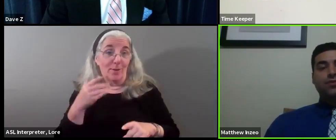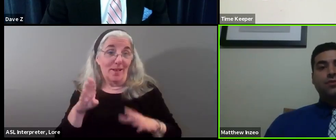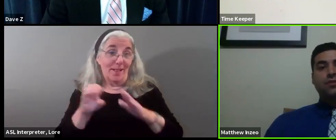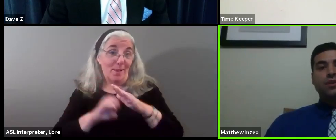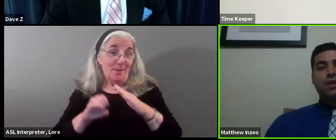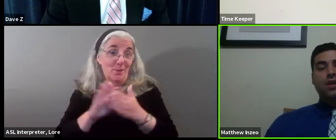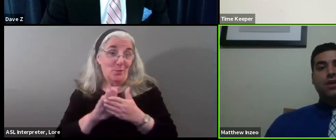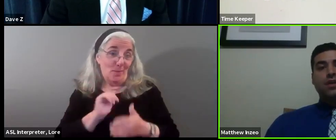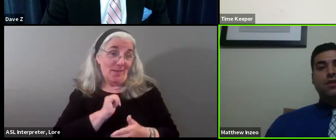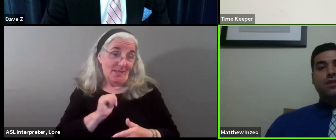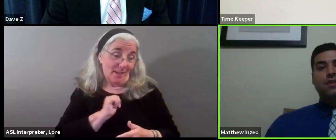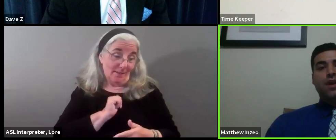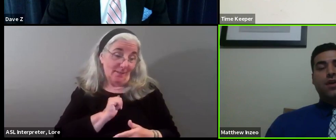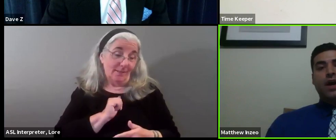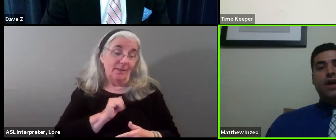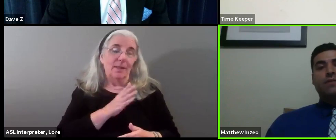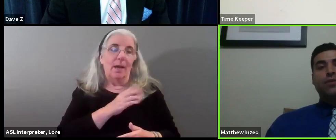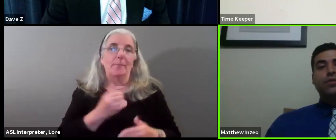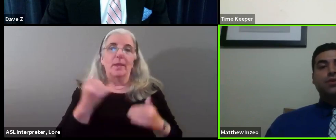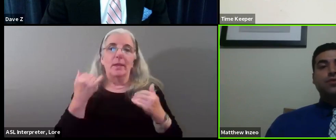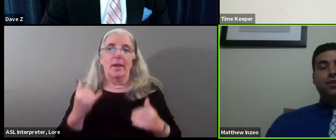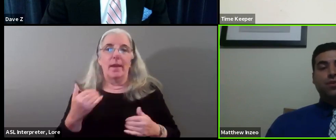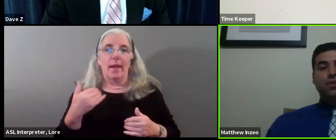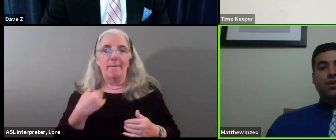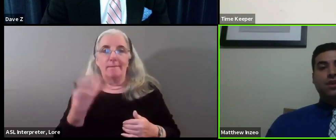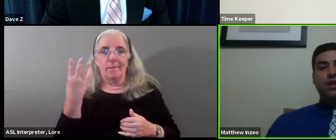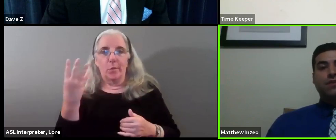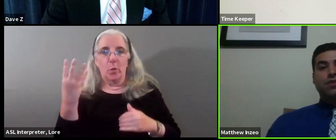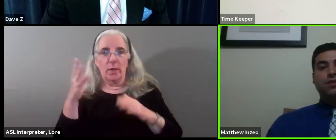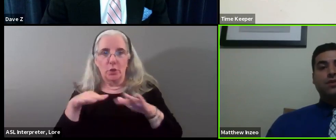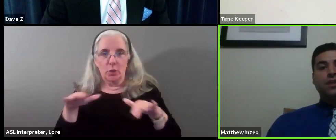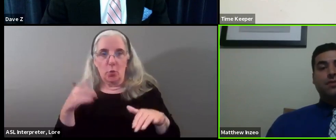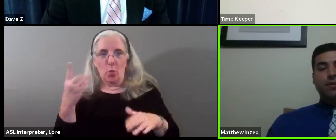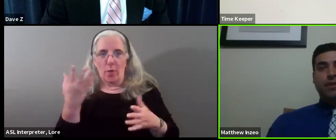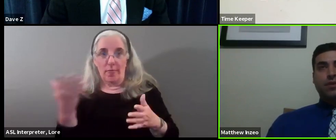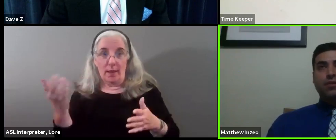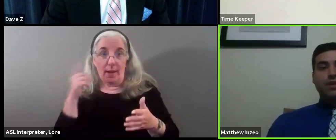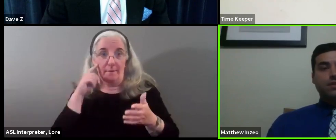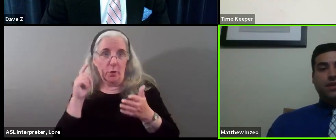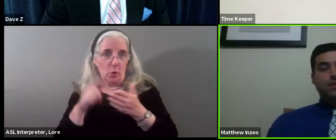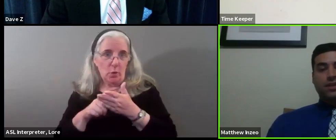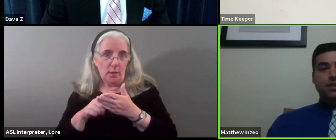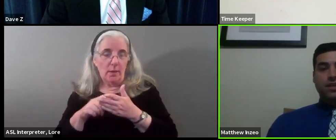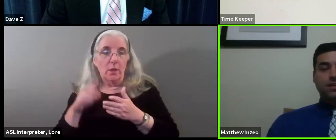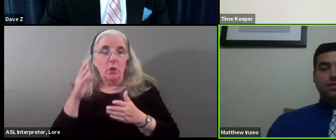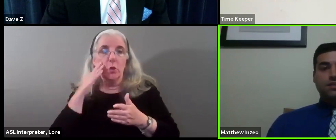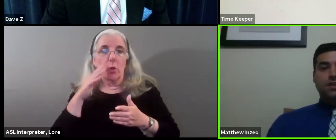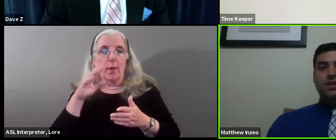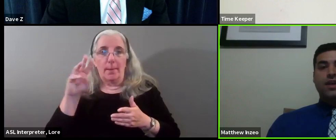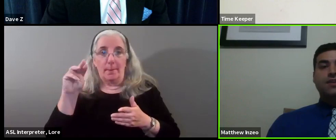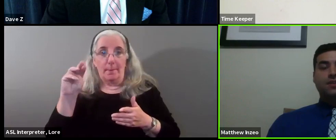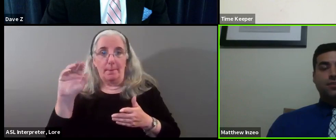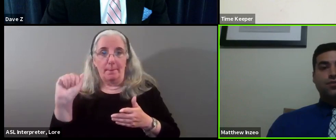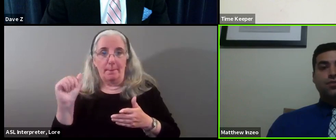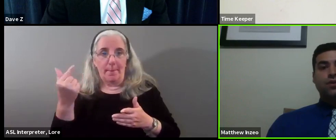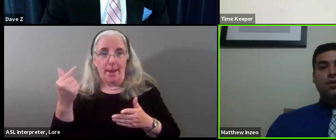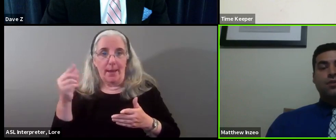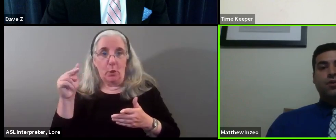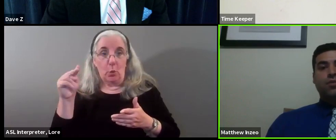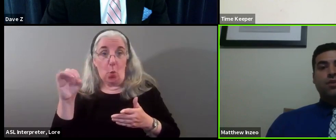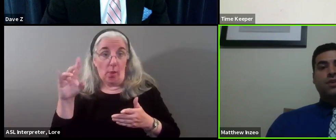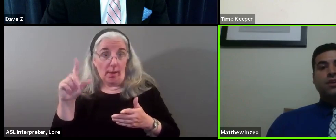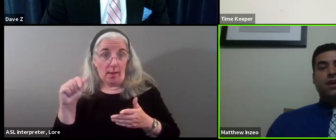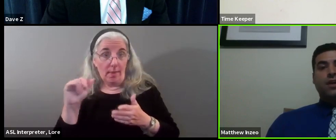Elementary School. And now I have four children. And one thing that I've noticed, and Magnolia is an excellent school.